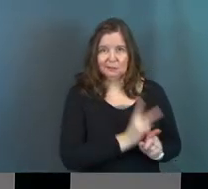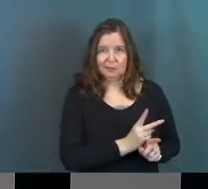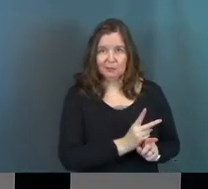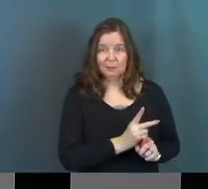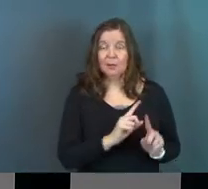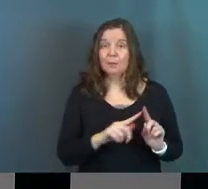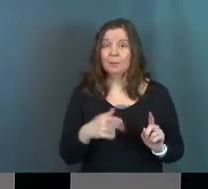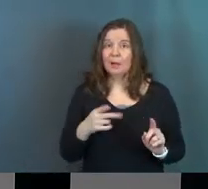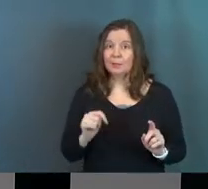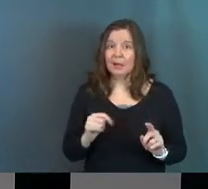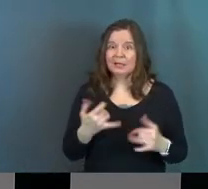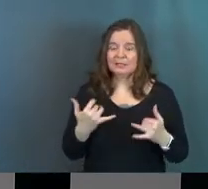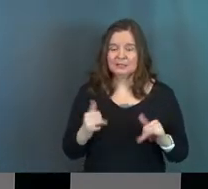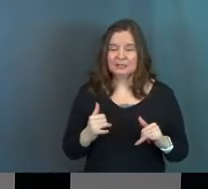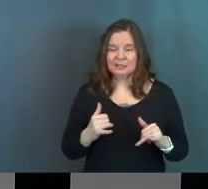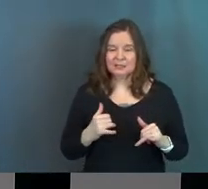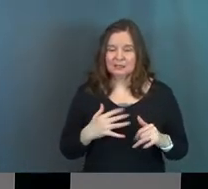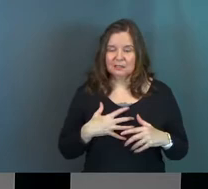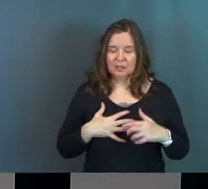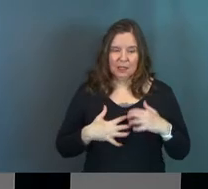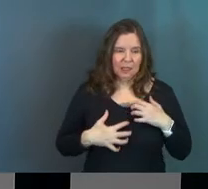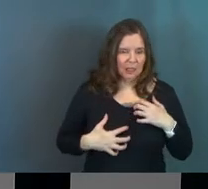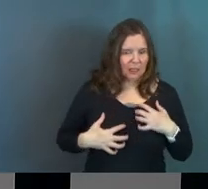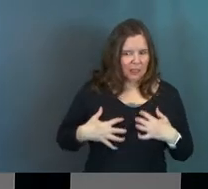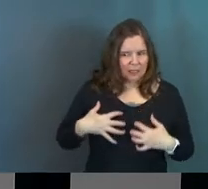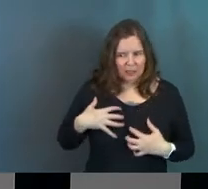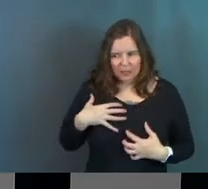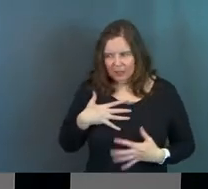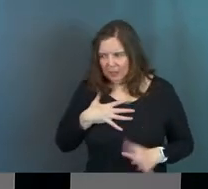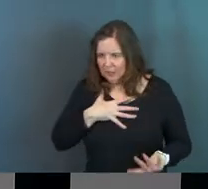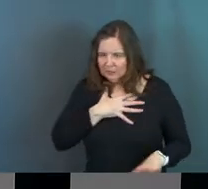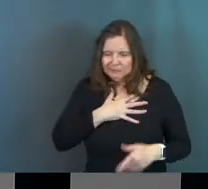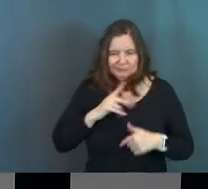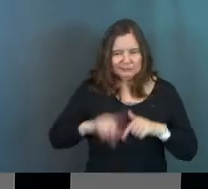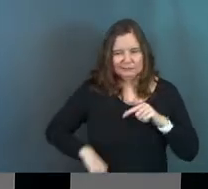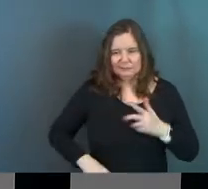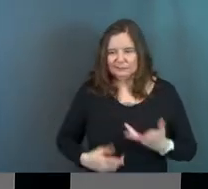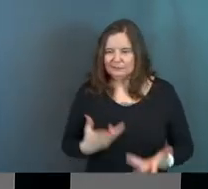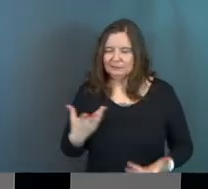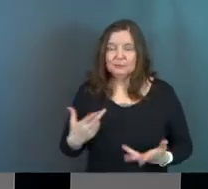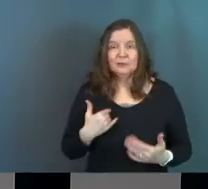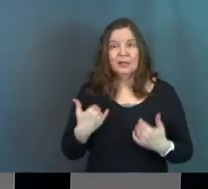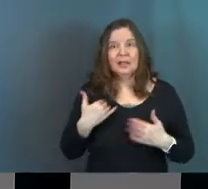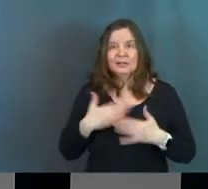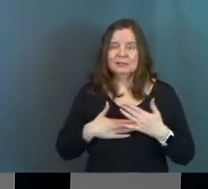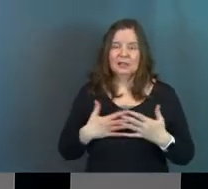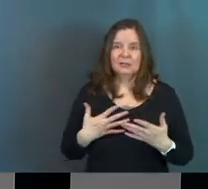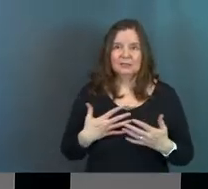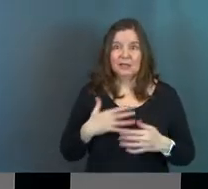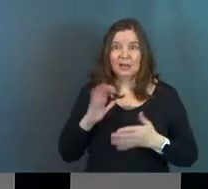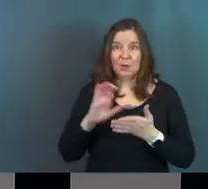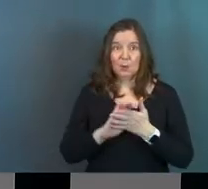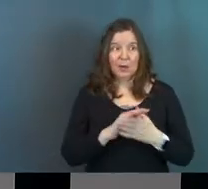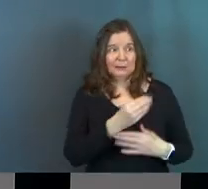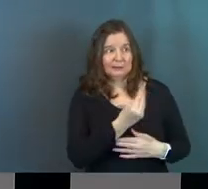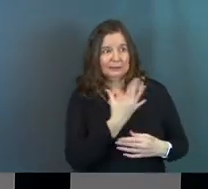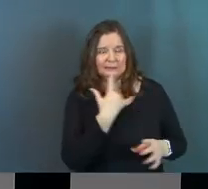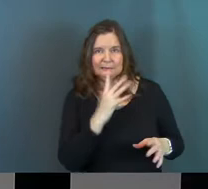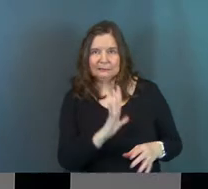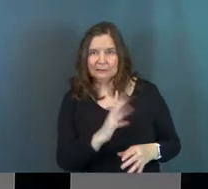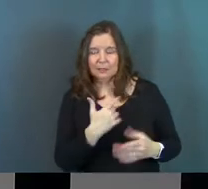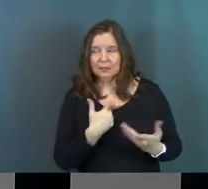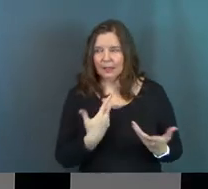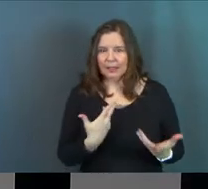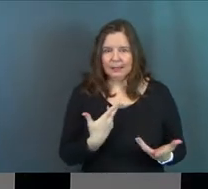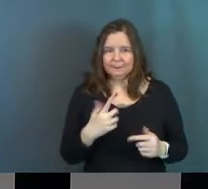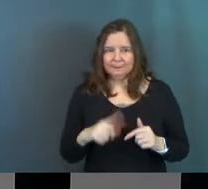But Pilate is still in this tension space where he's like, I just can't, you know, he's got some counsel from his wife and other people. And he's having this really tough